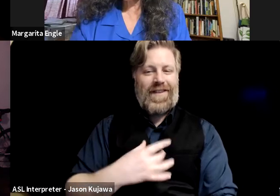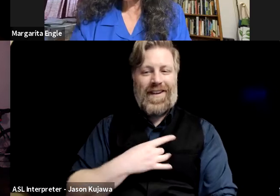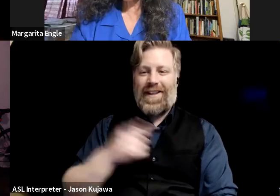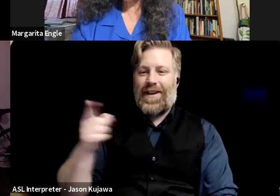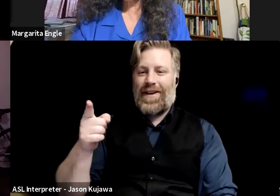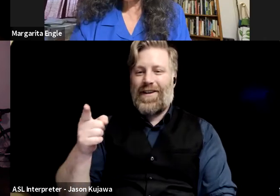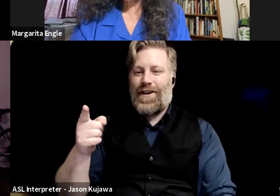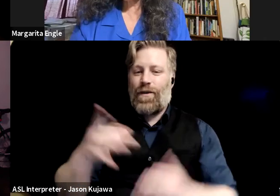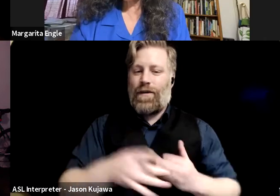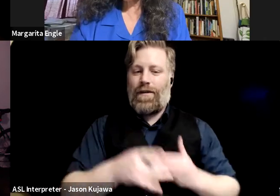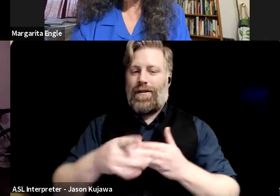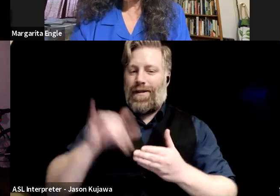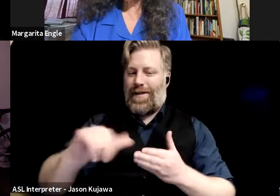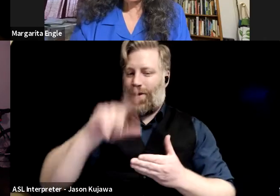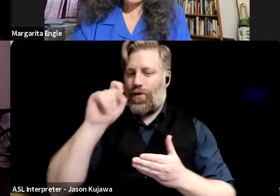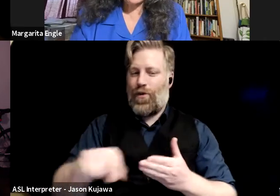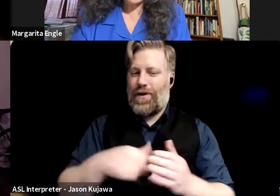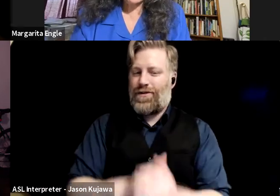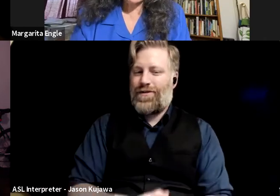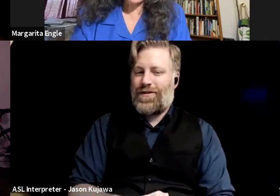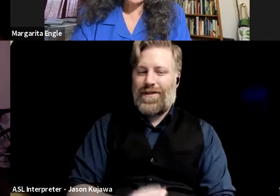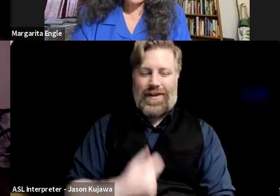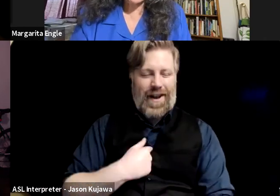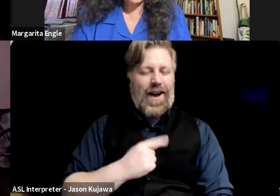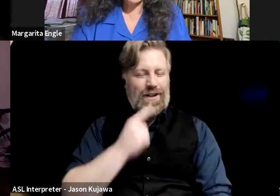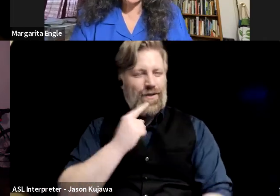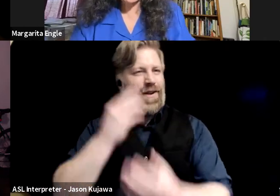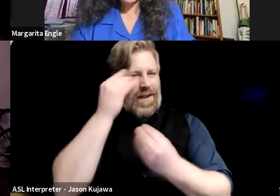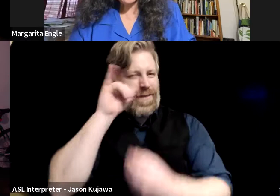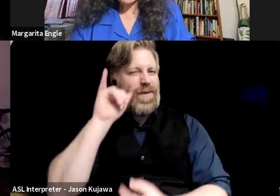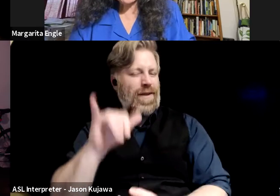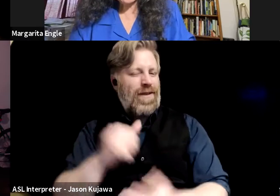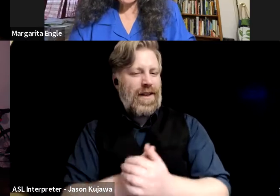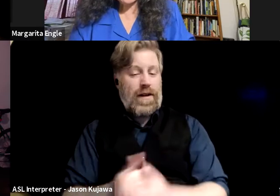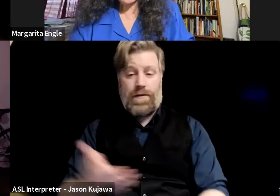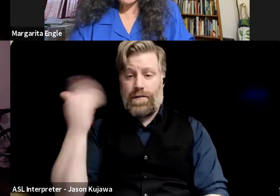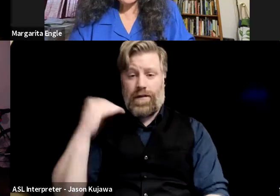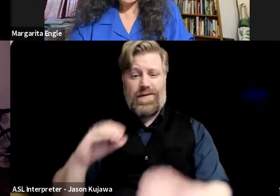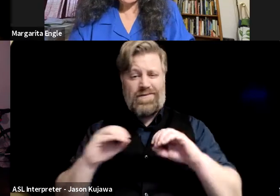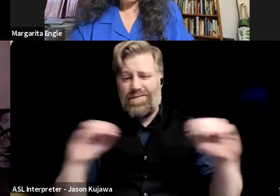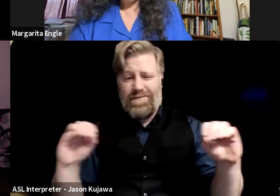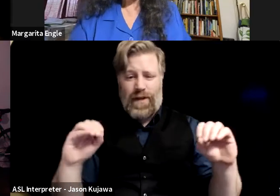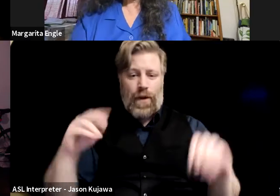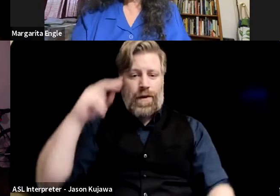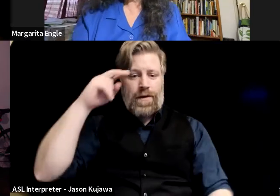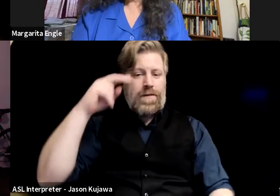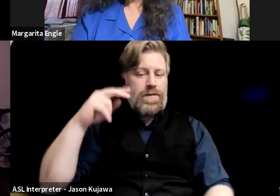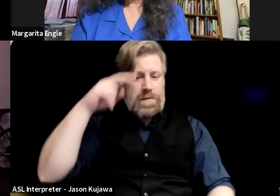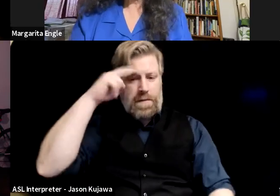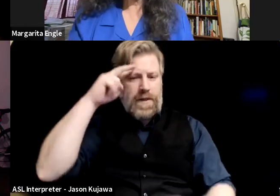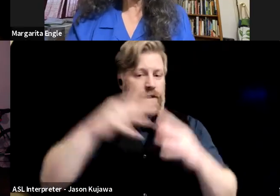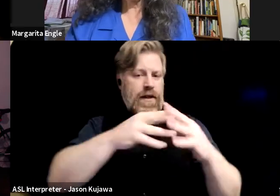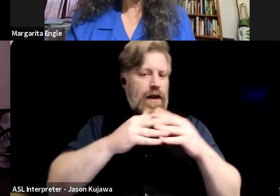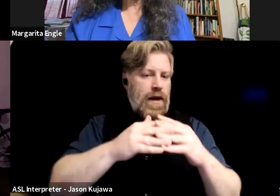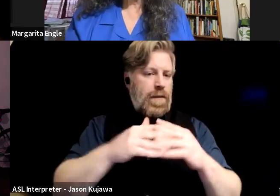question, because I was thinking about it a lot, and as I mentioned before, you know, there wasn't Mexican-American or Latino representation for me in the books I read at school,